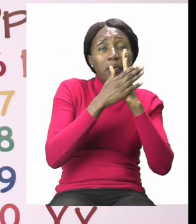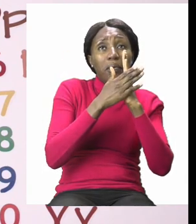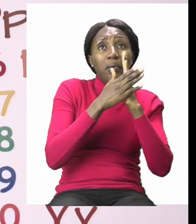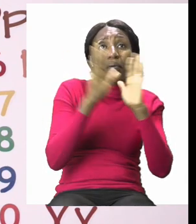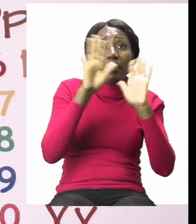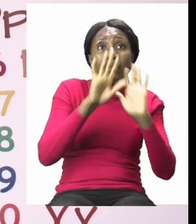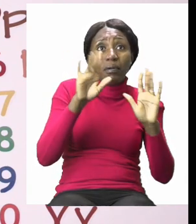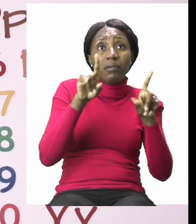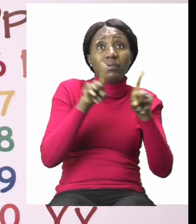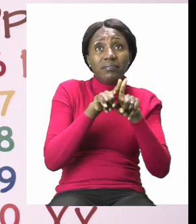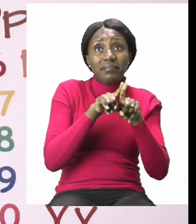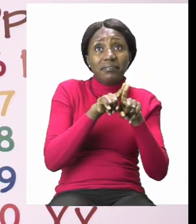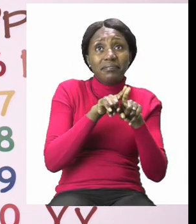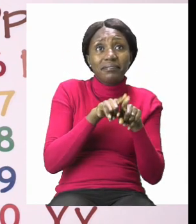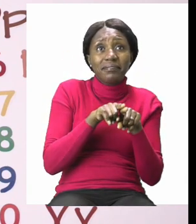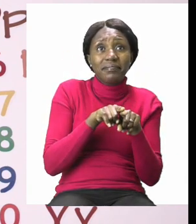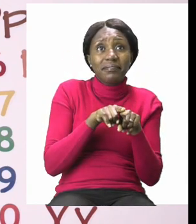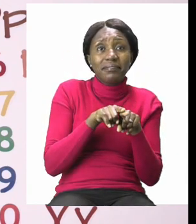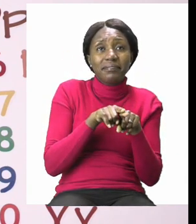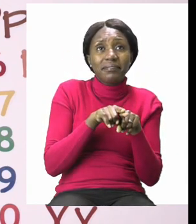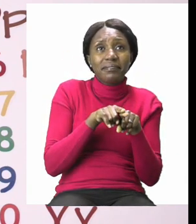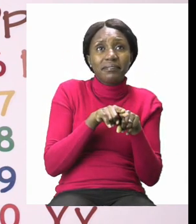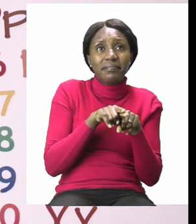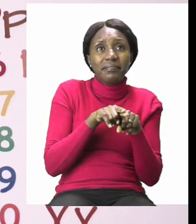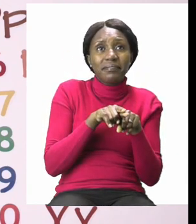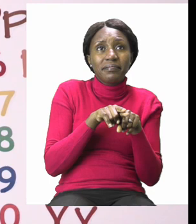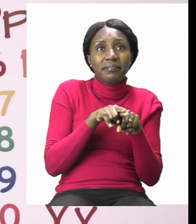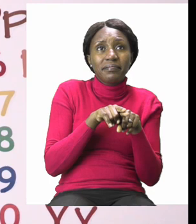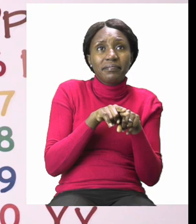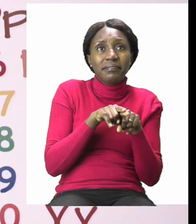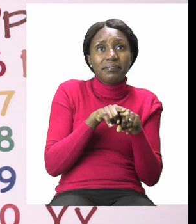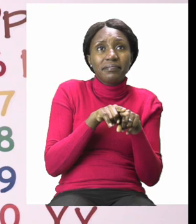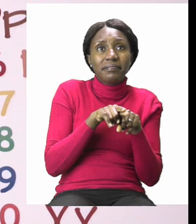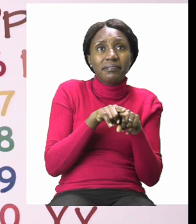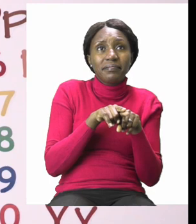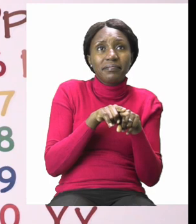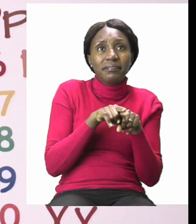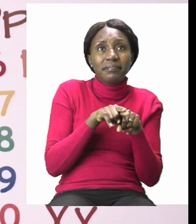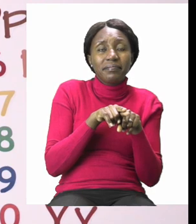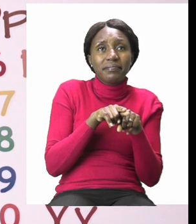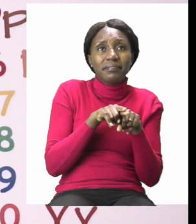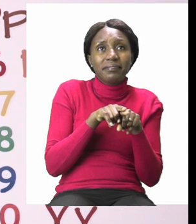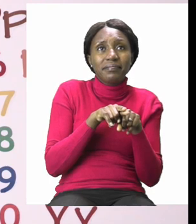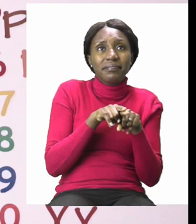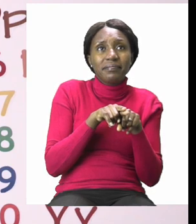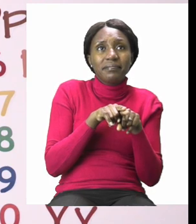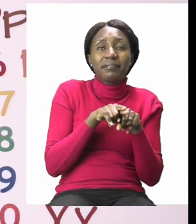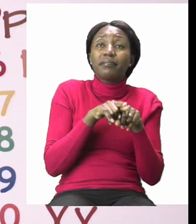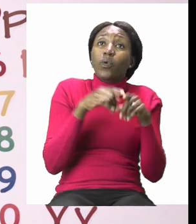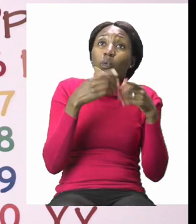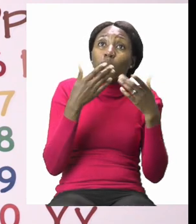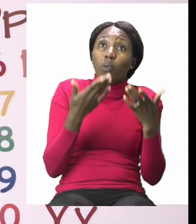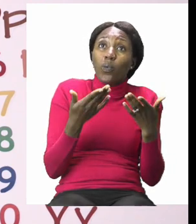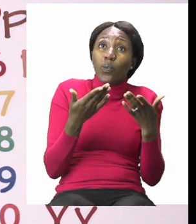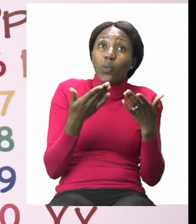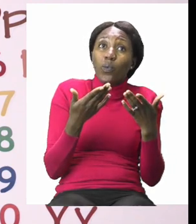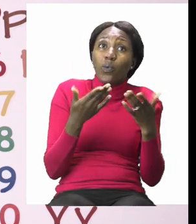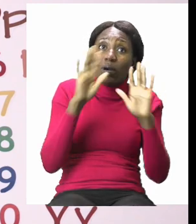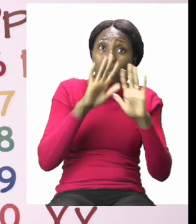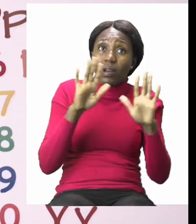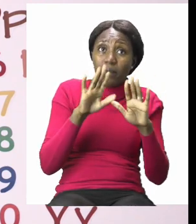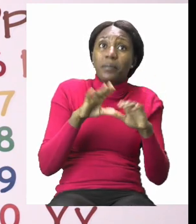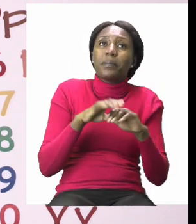going up and down moving from one side to the other or you colour